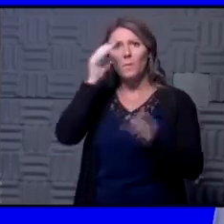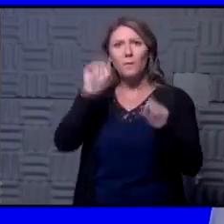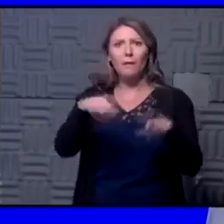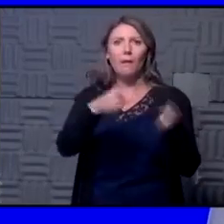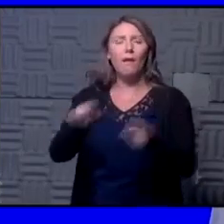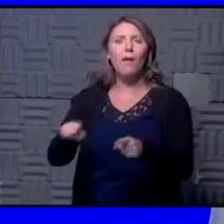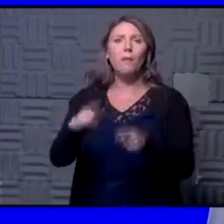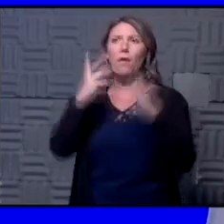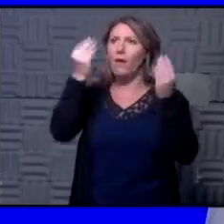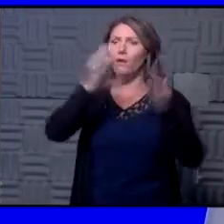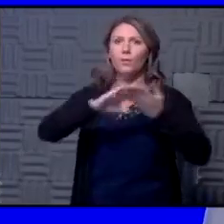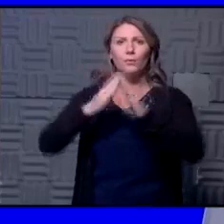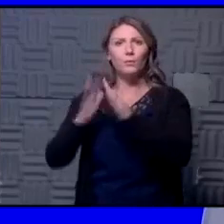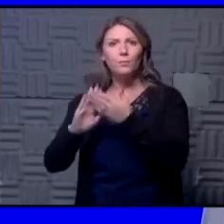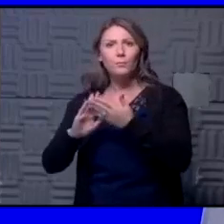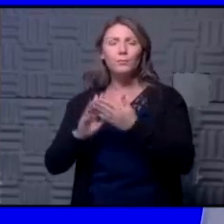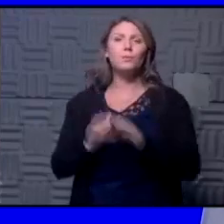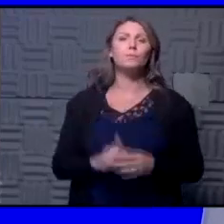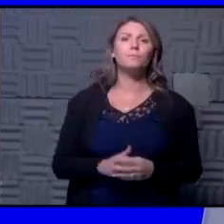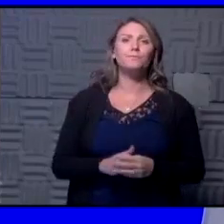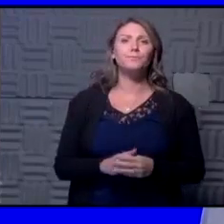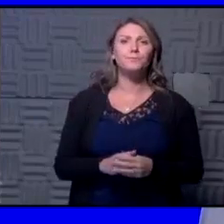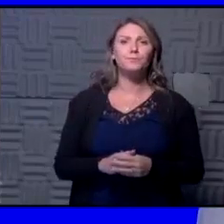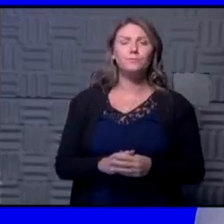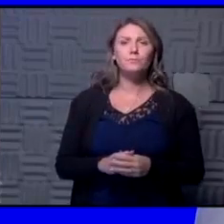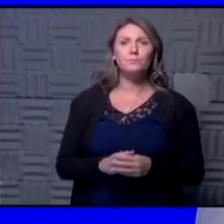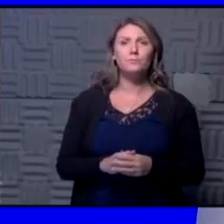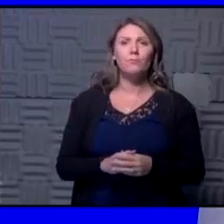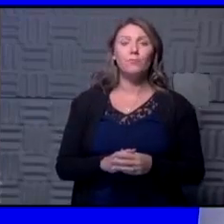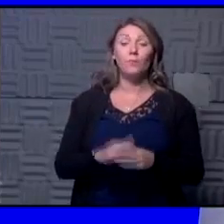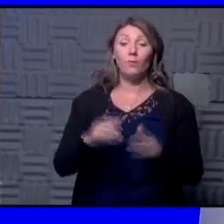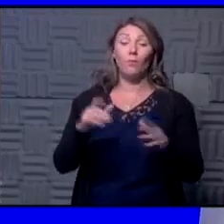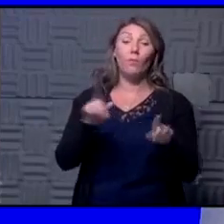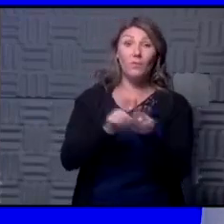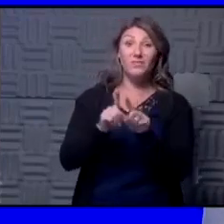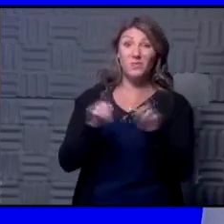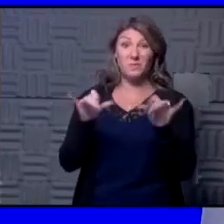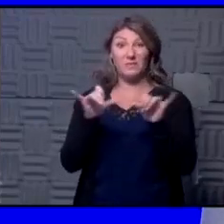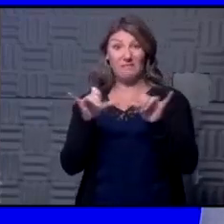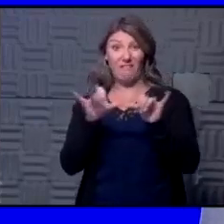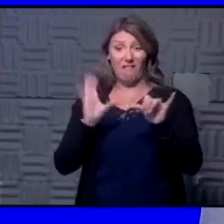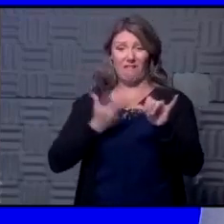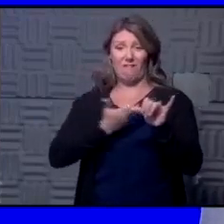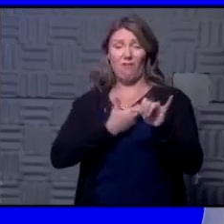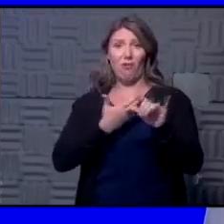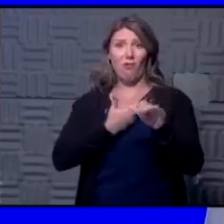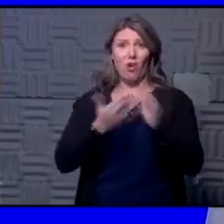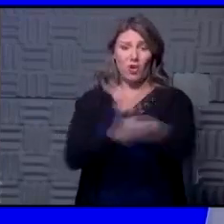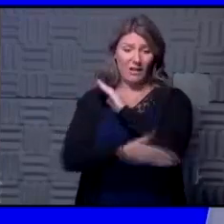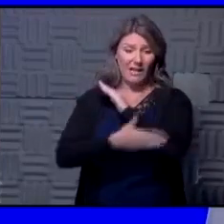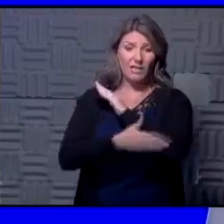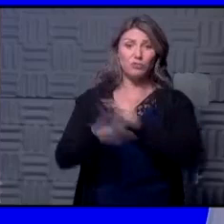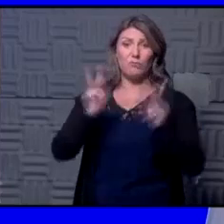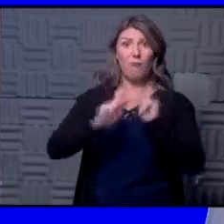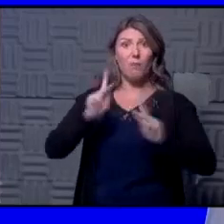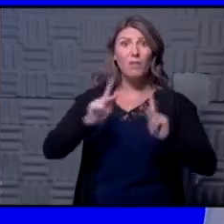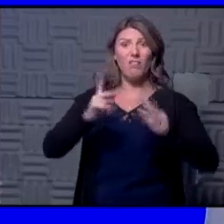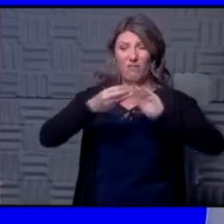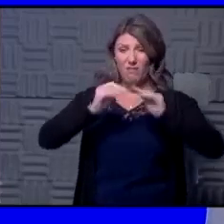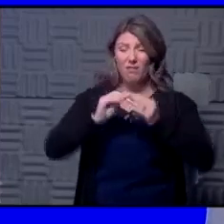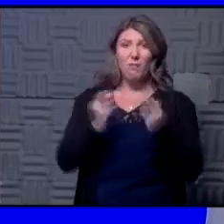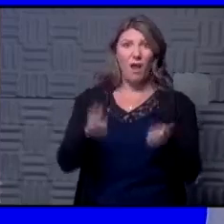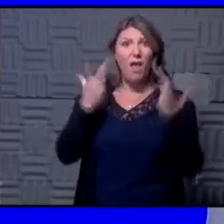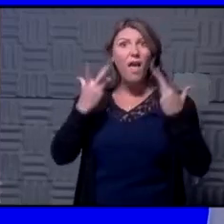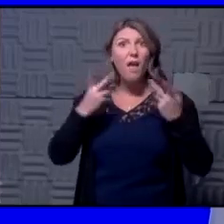in communities certainly in you know the size of our country and the population and the different communities it's difficult for